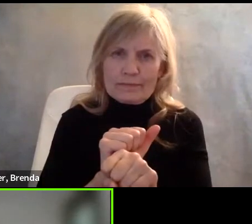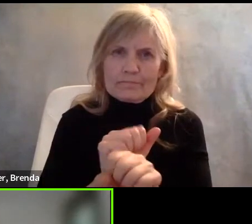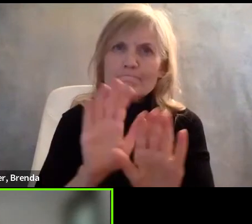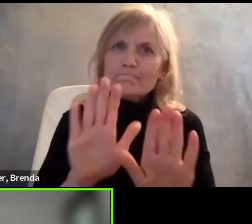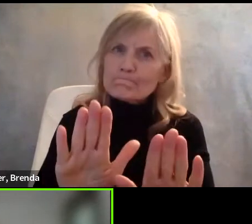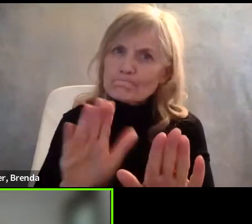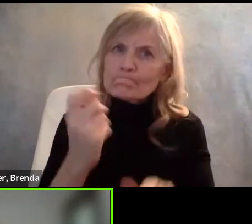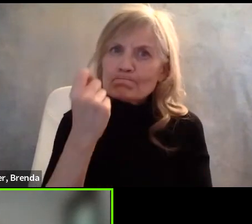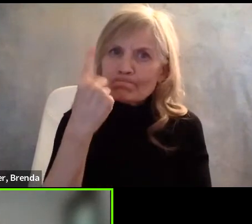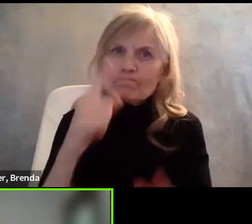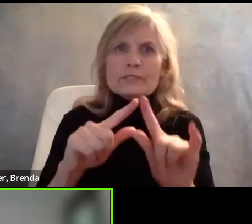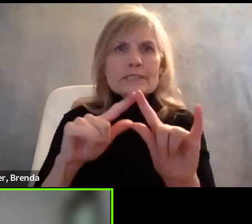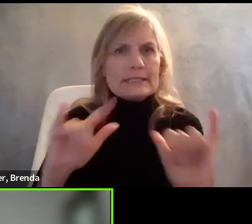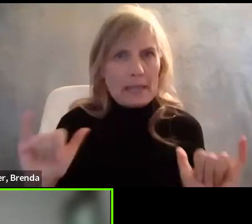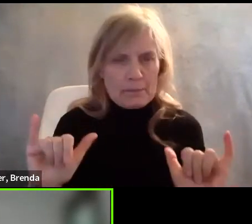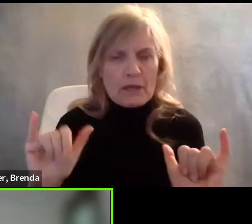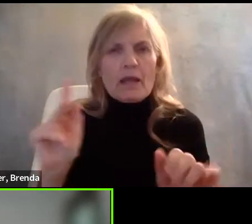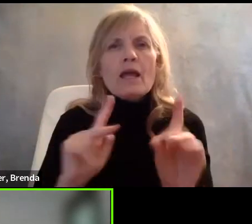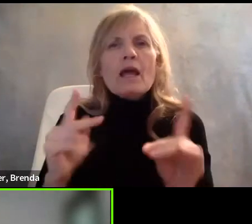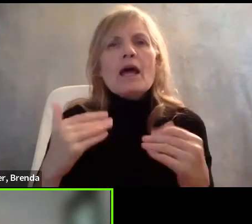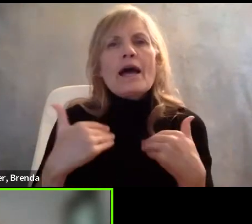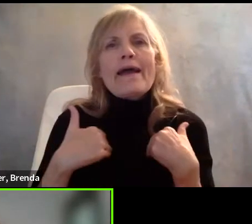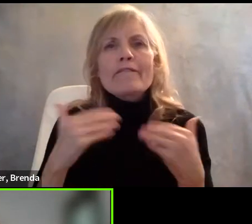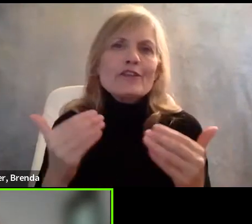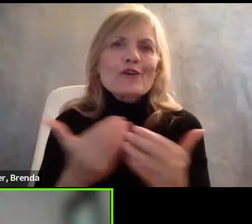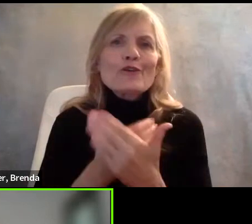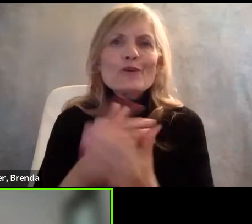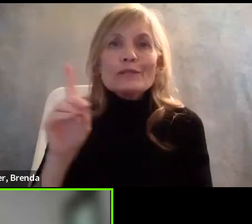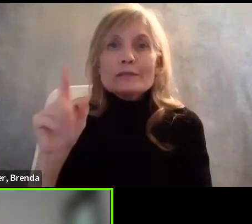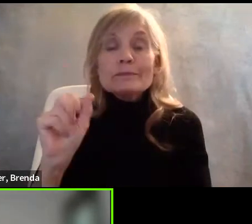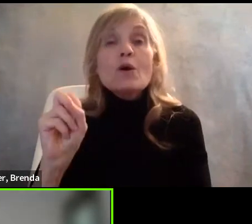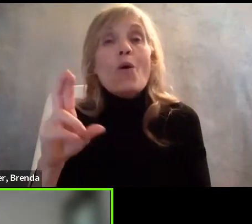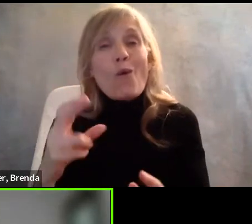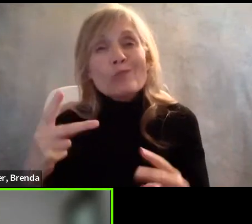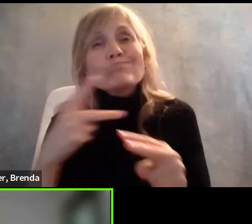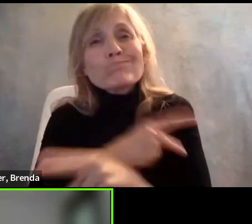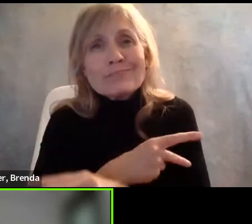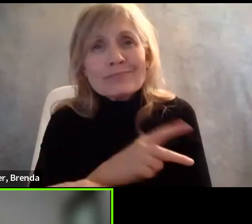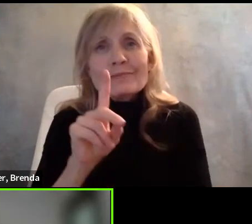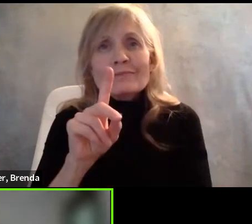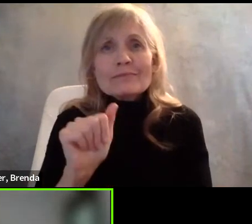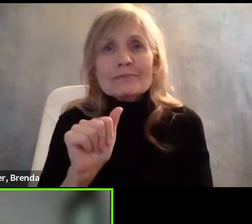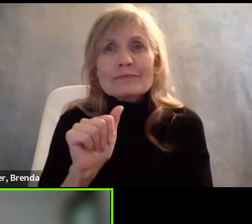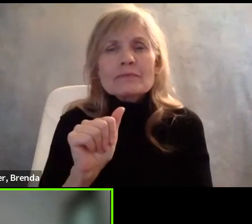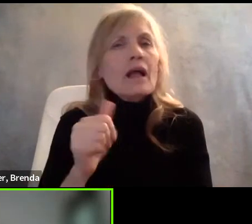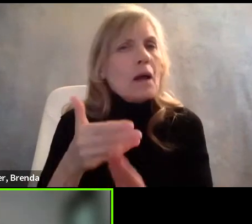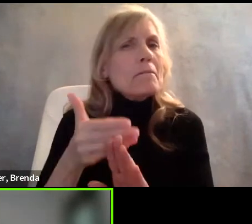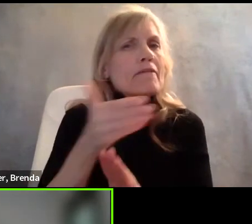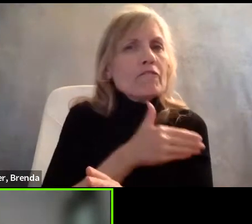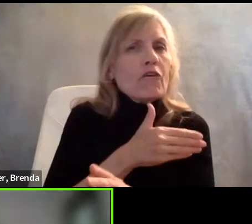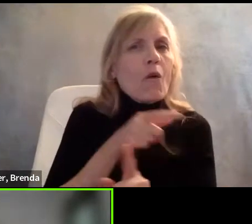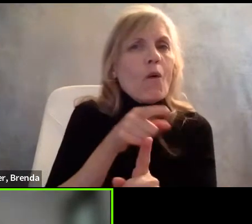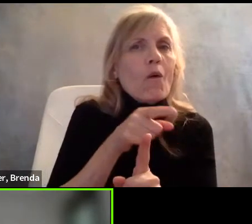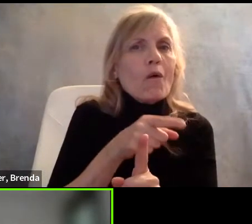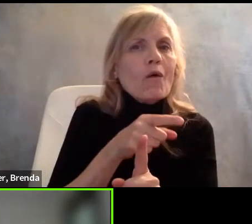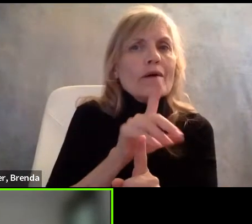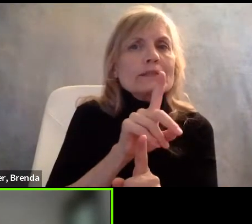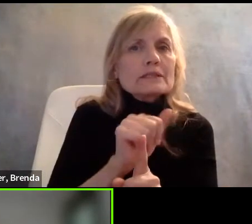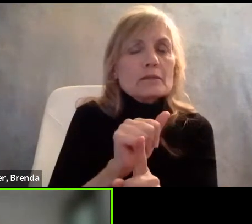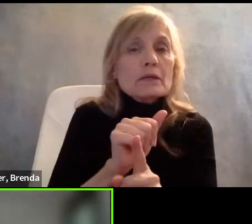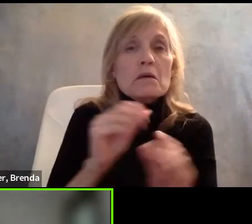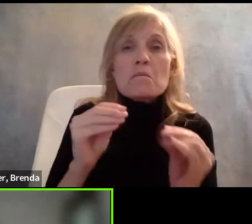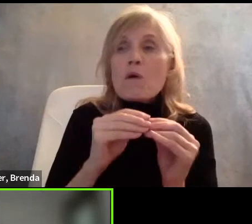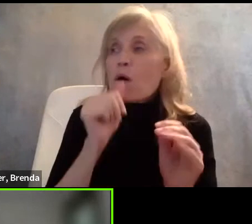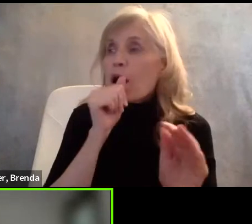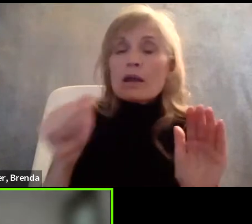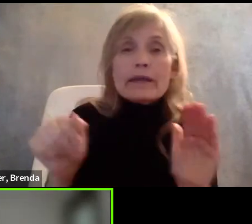time, people are having these new disabilities or exacerbated disabilities. They used to have their disabilities used to be invisible.